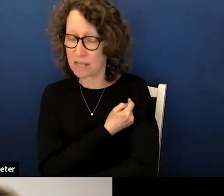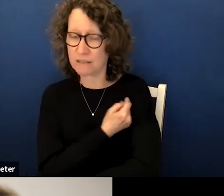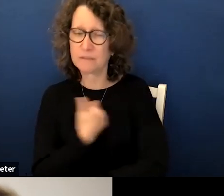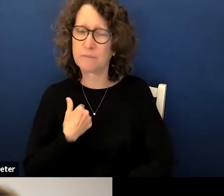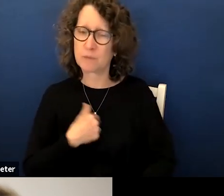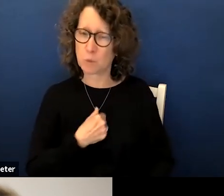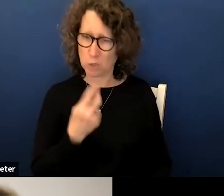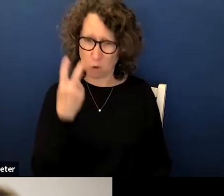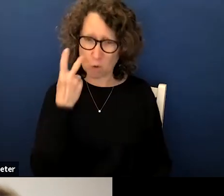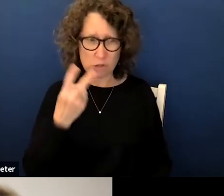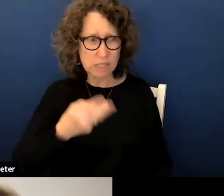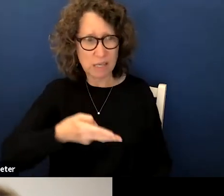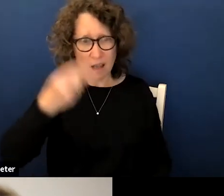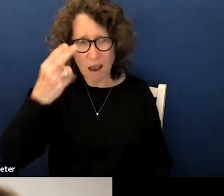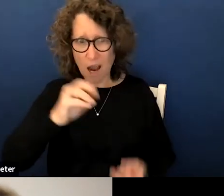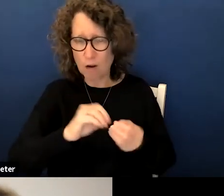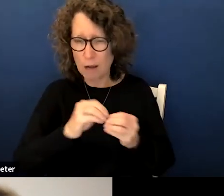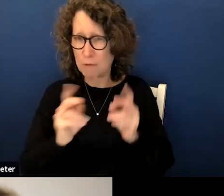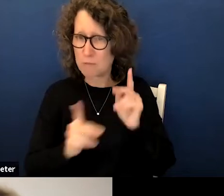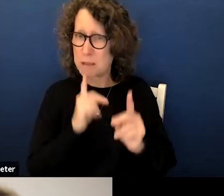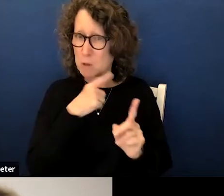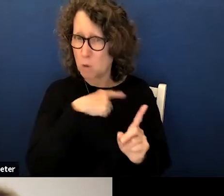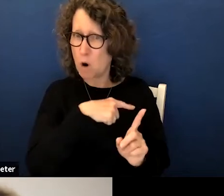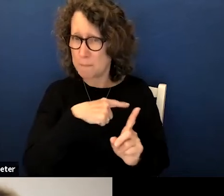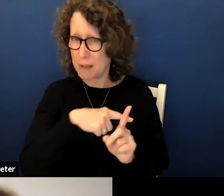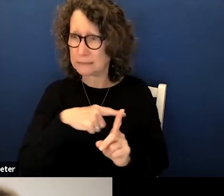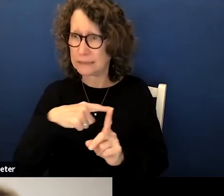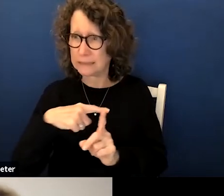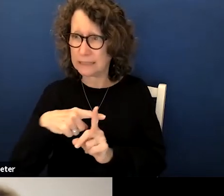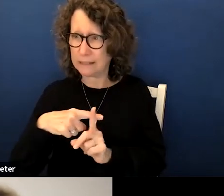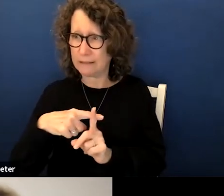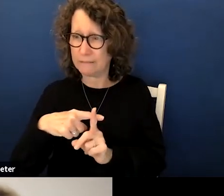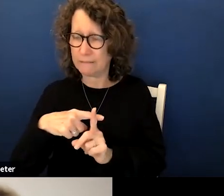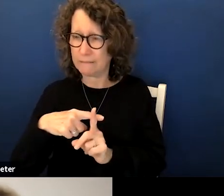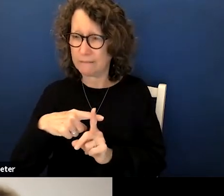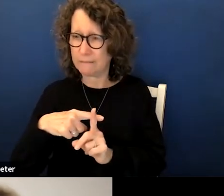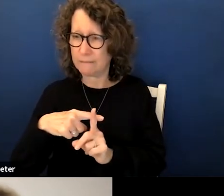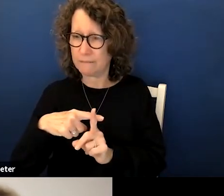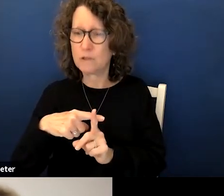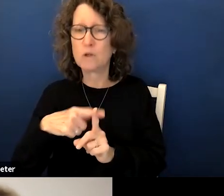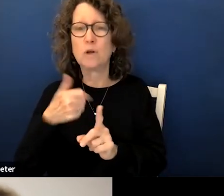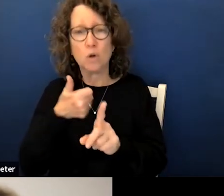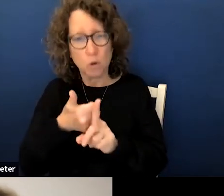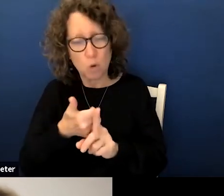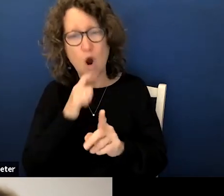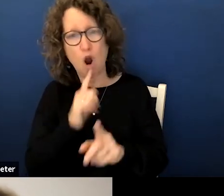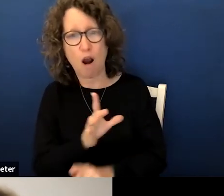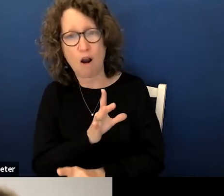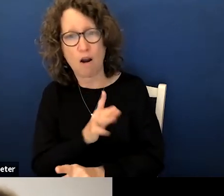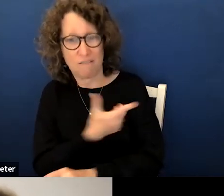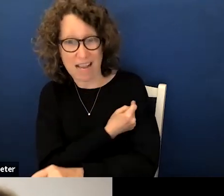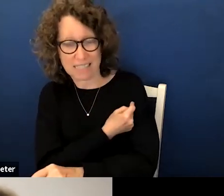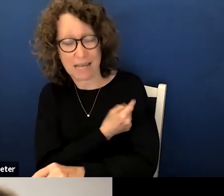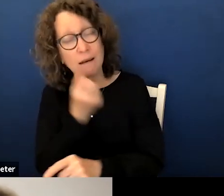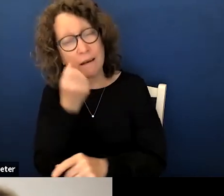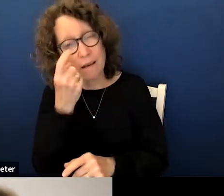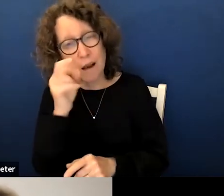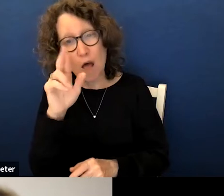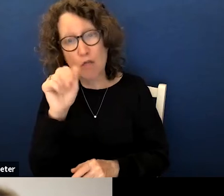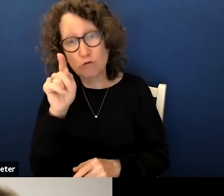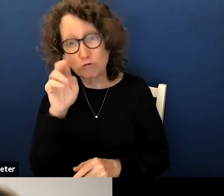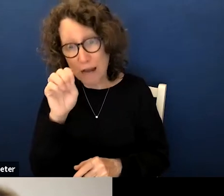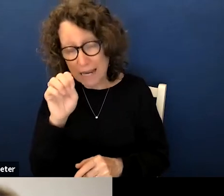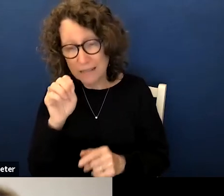see a higher number of folks who are positive for COVID being vaccinated but the rate at which